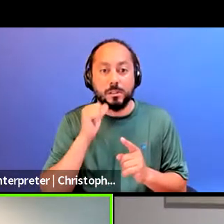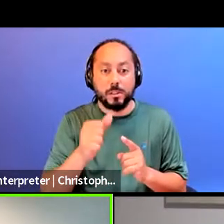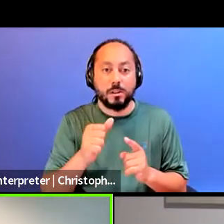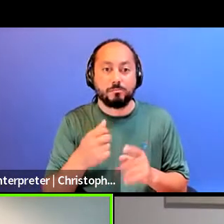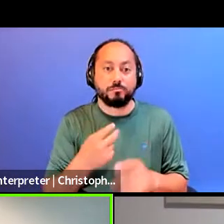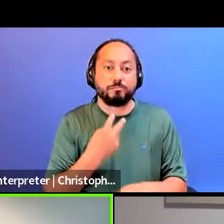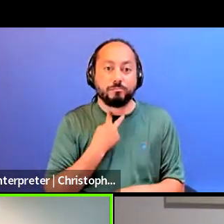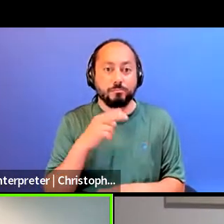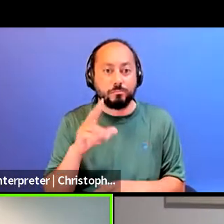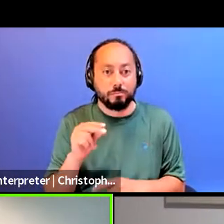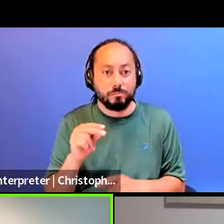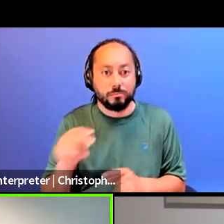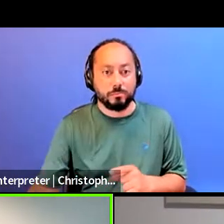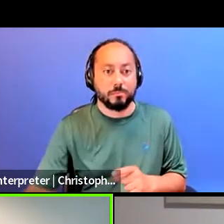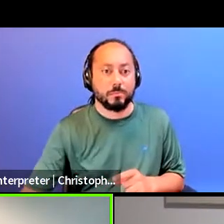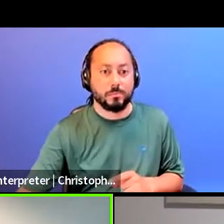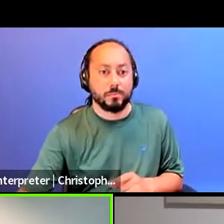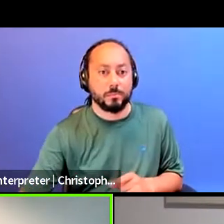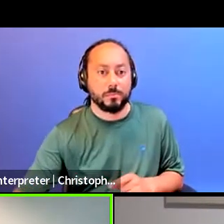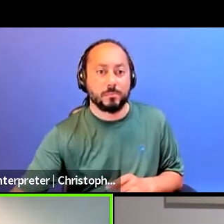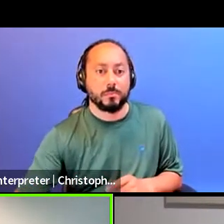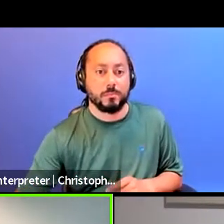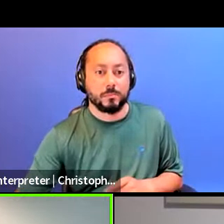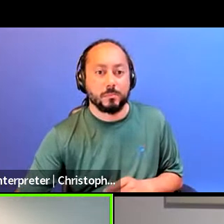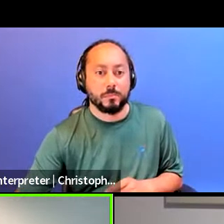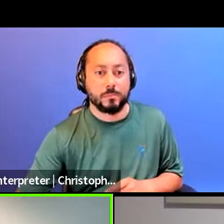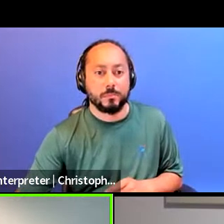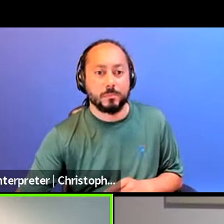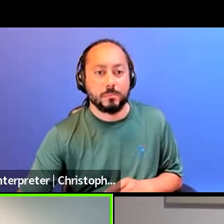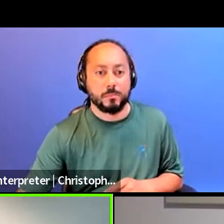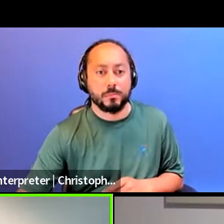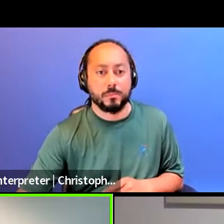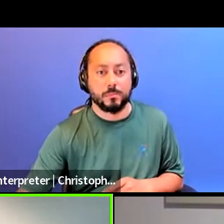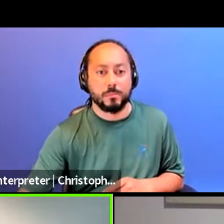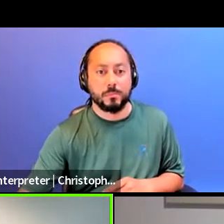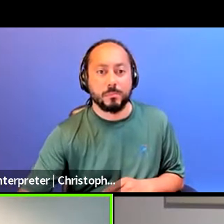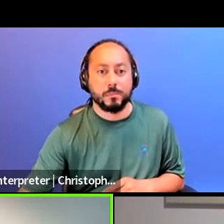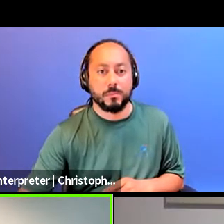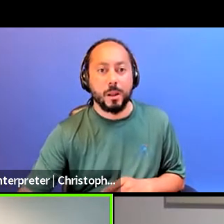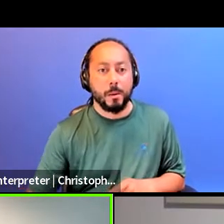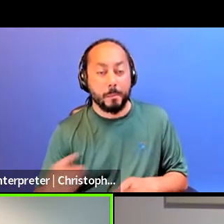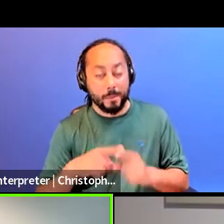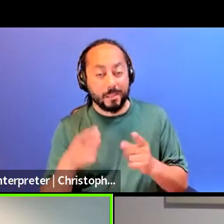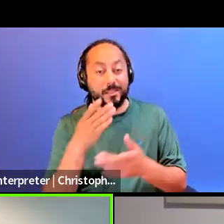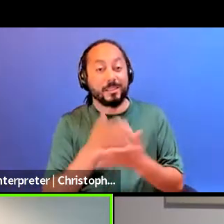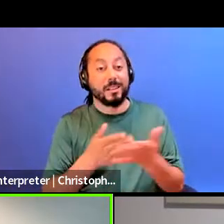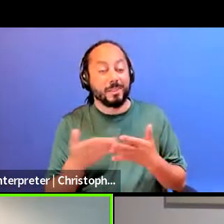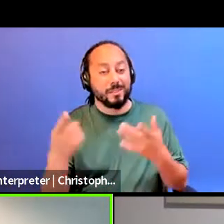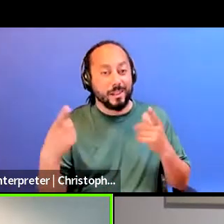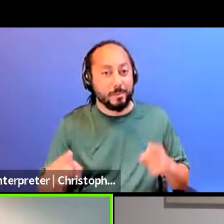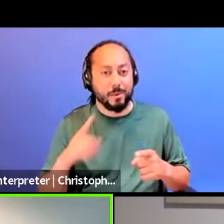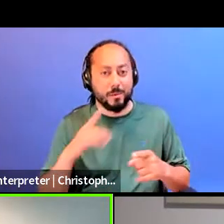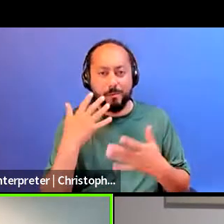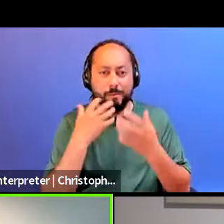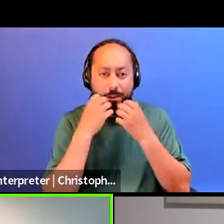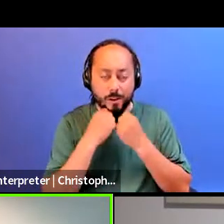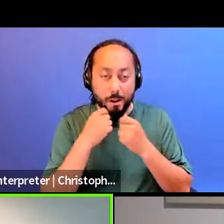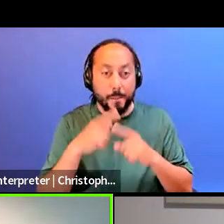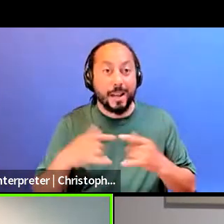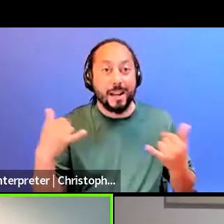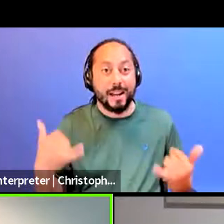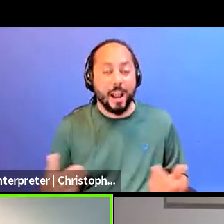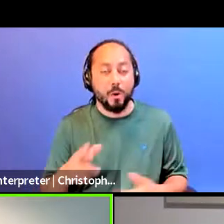elevate that there are these, parts of what's happening that I think are really valuable, especially in this moment of this mass right-wing push against